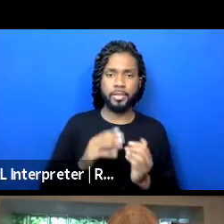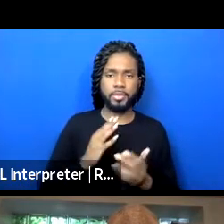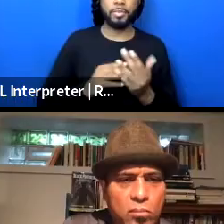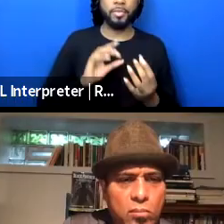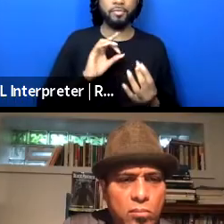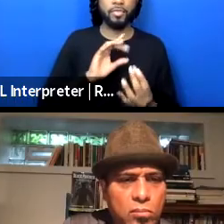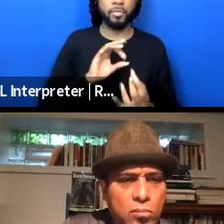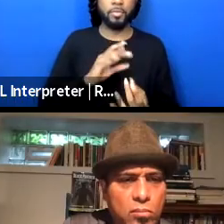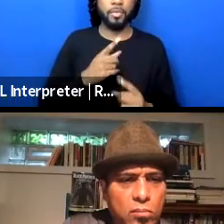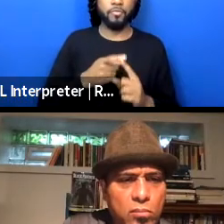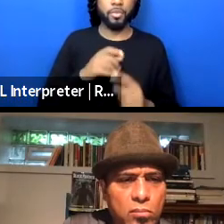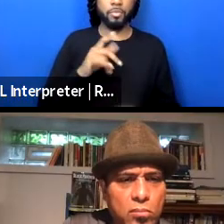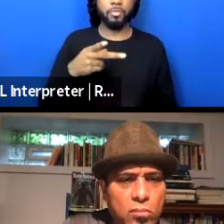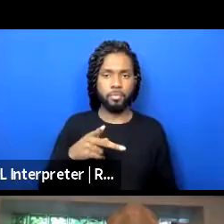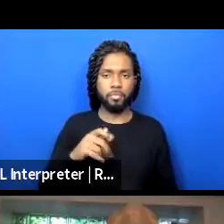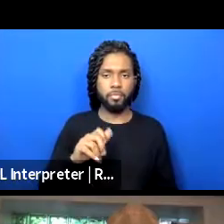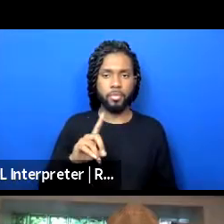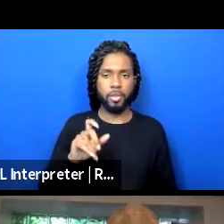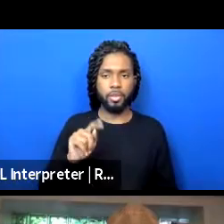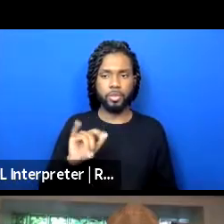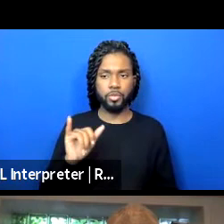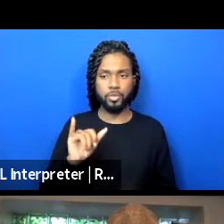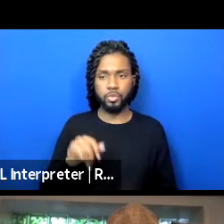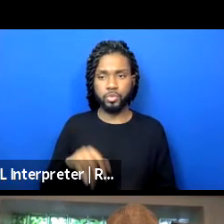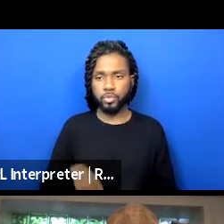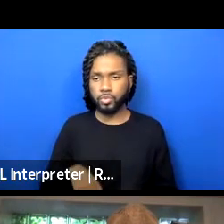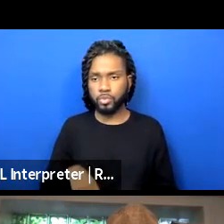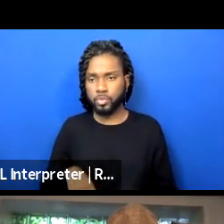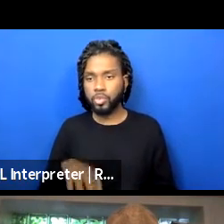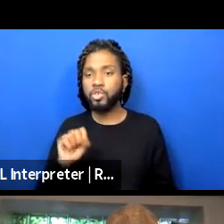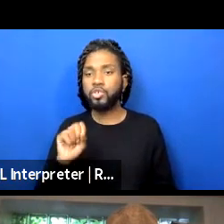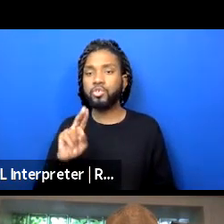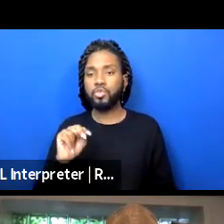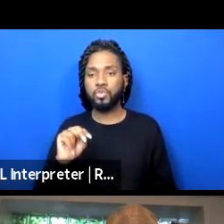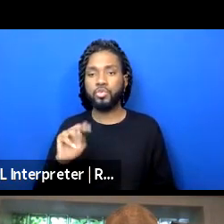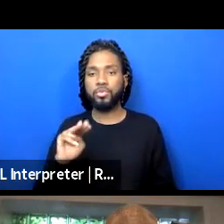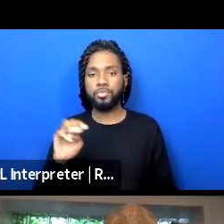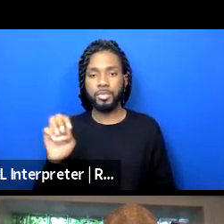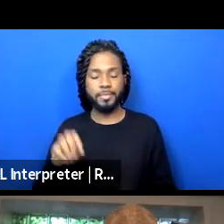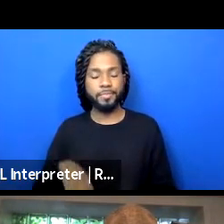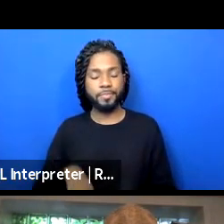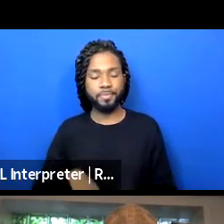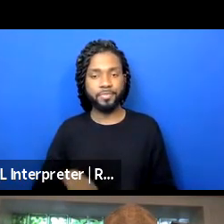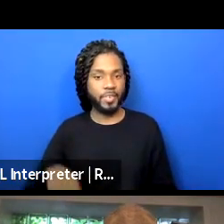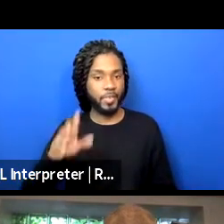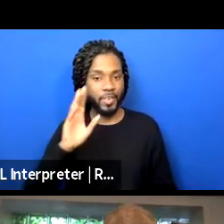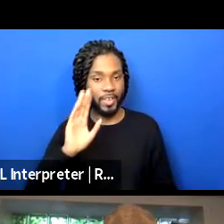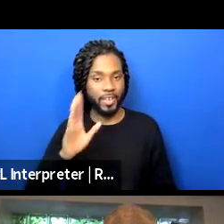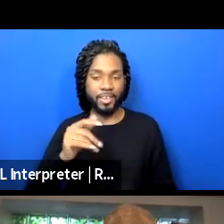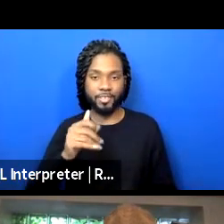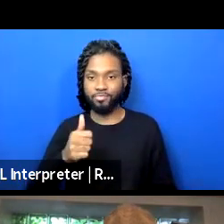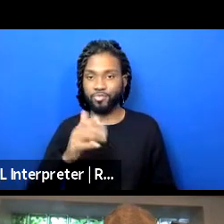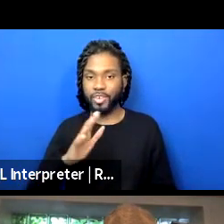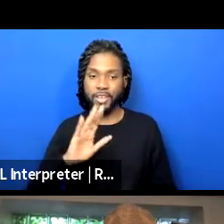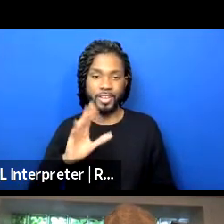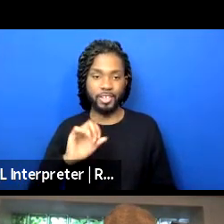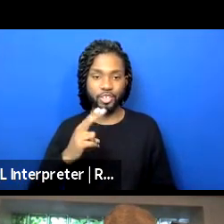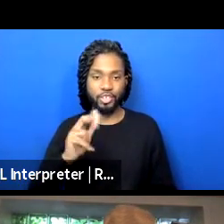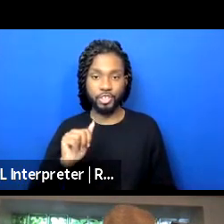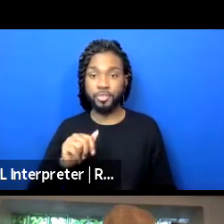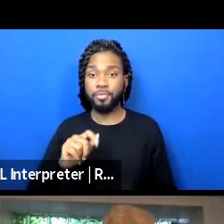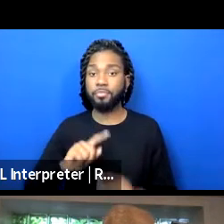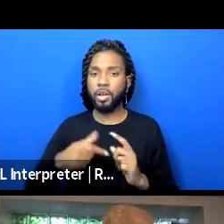Padlet too. Okay, great. hi, Shay. Um, I, I'll just reiterate,